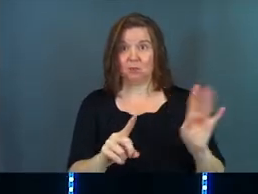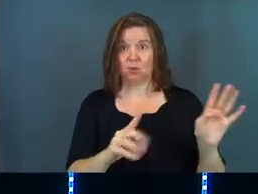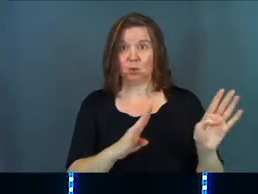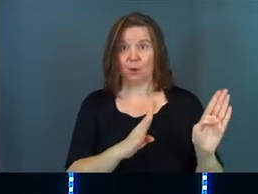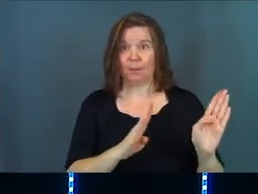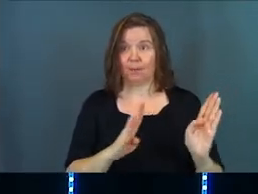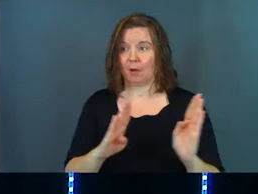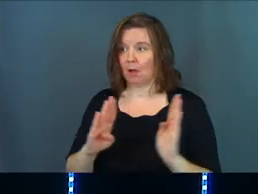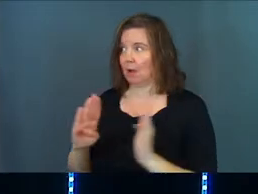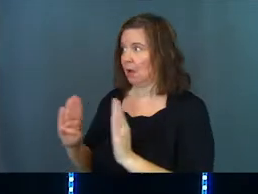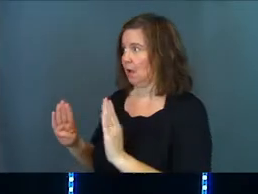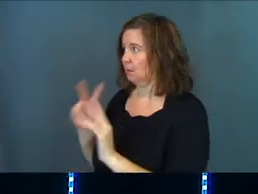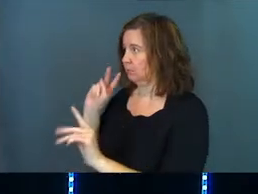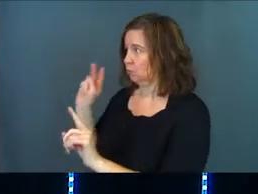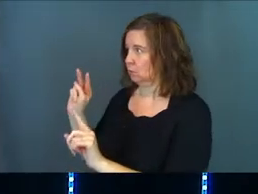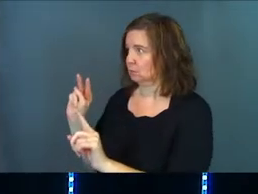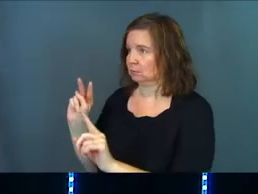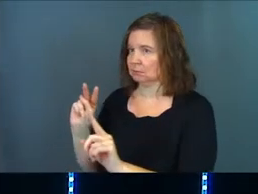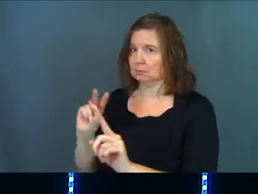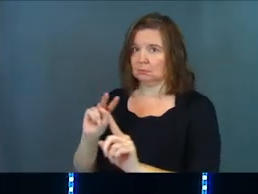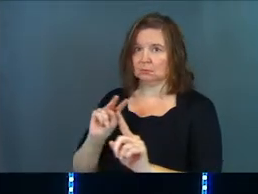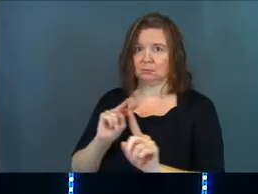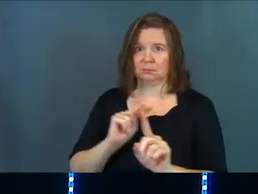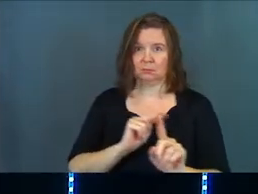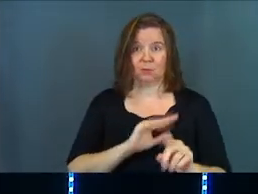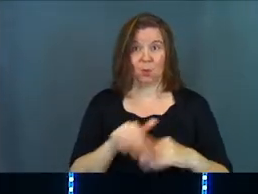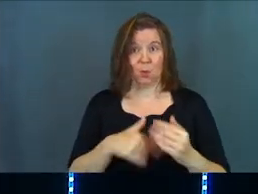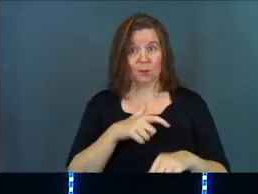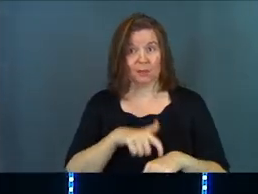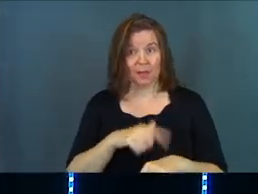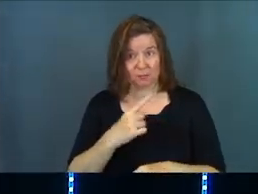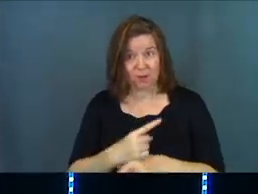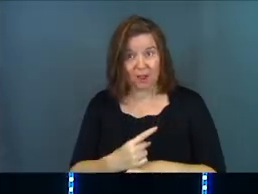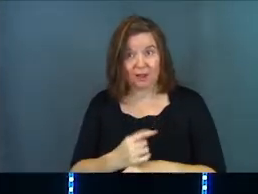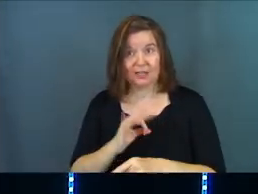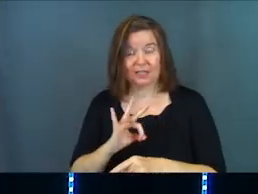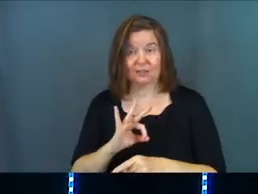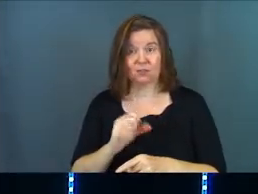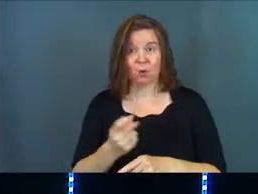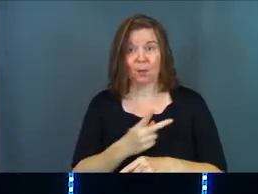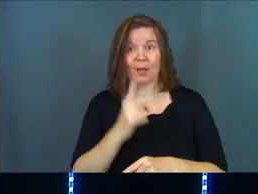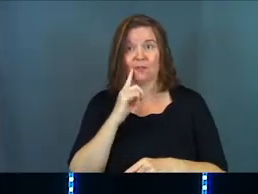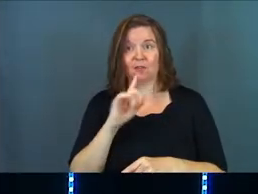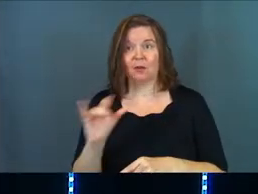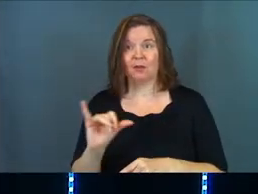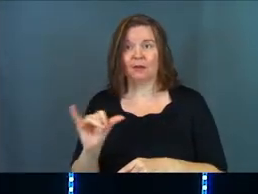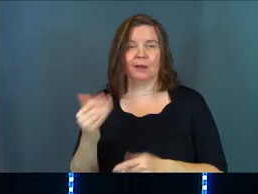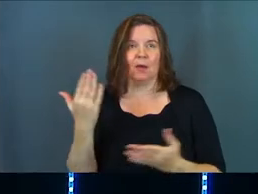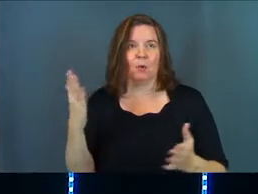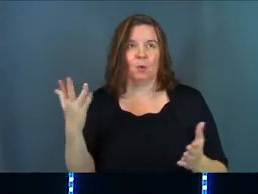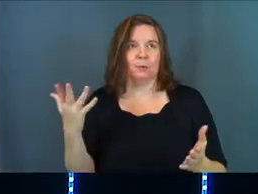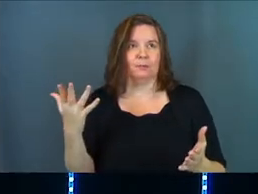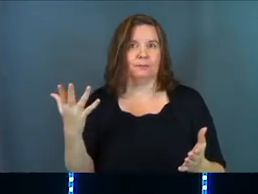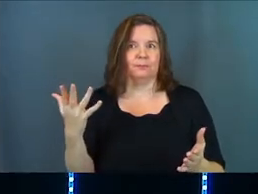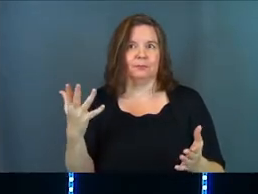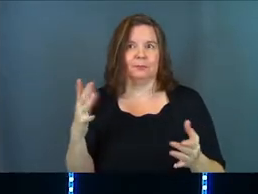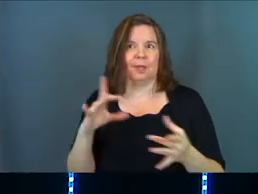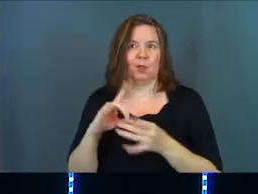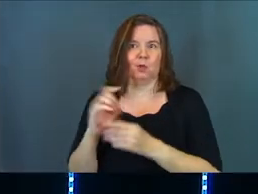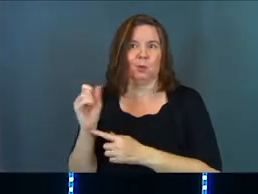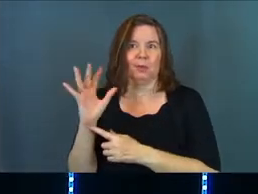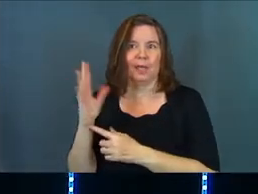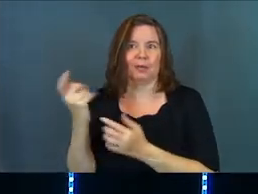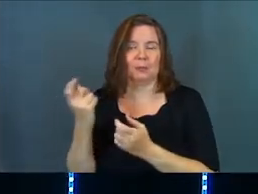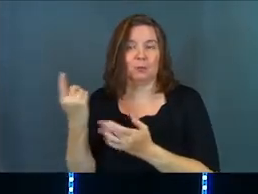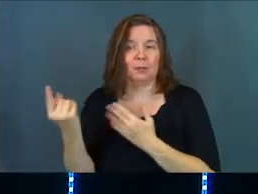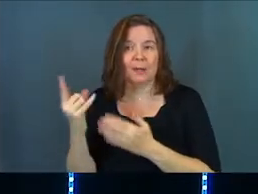body faces her the entire time. Right? And if she goes back for like a, I don't know, unity candle